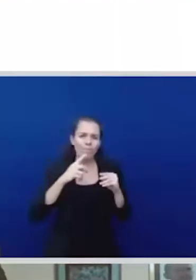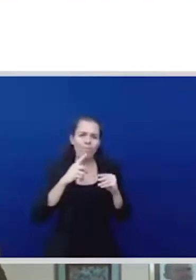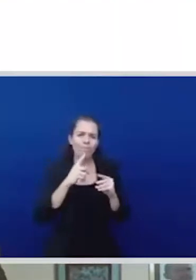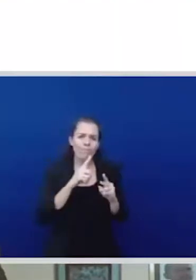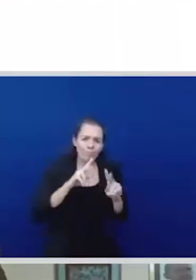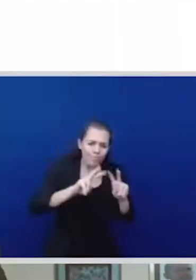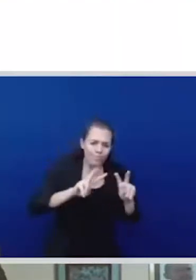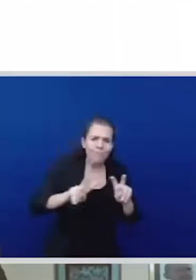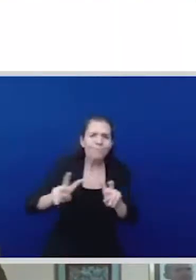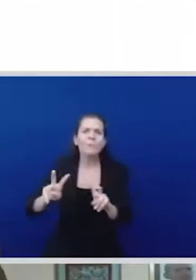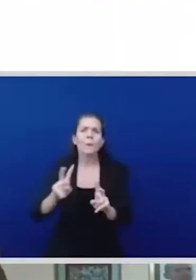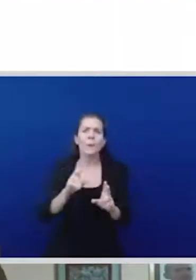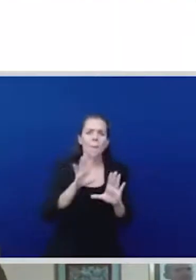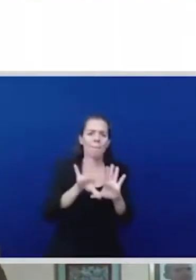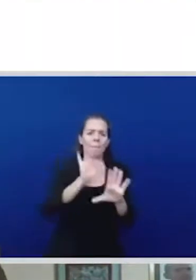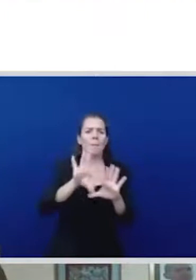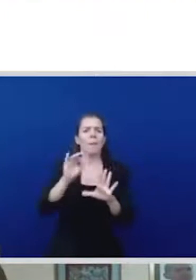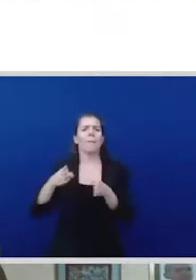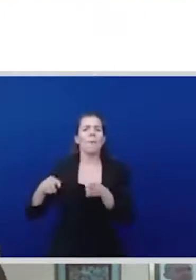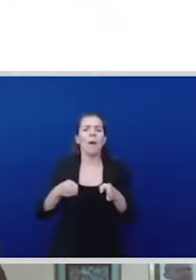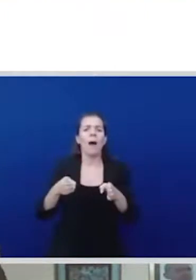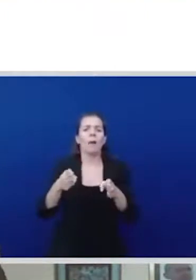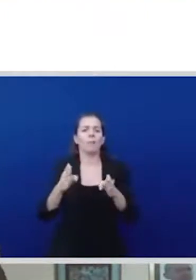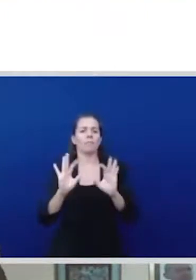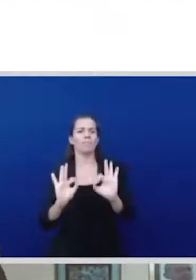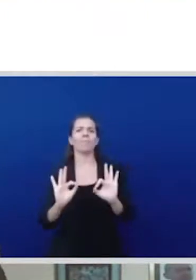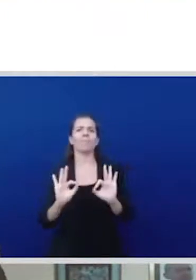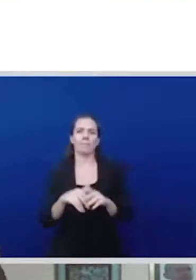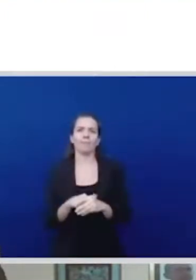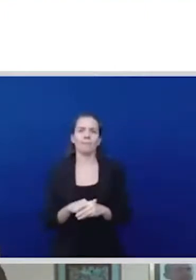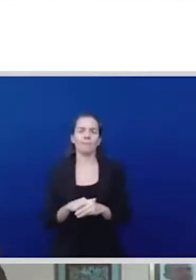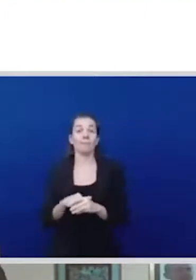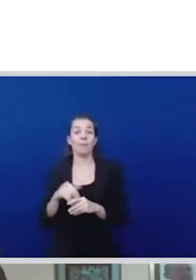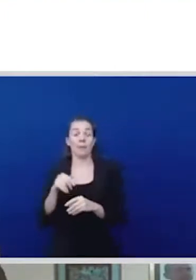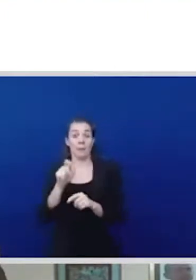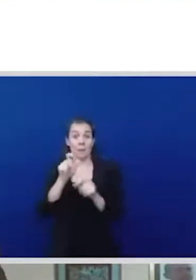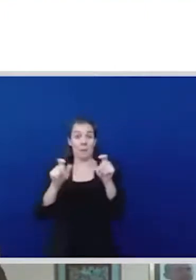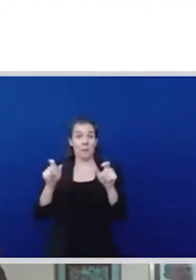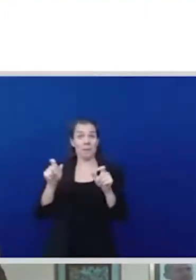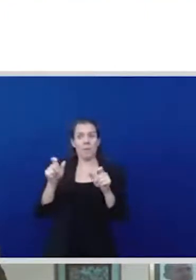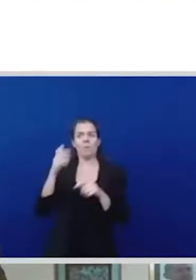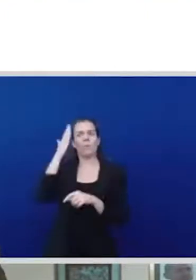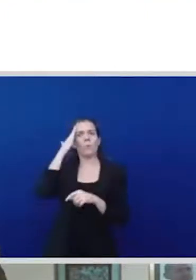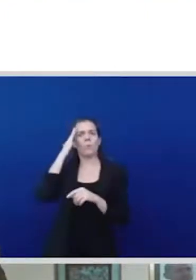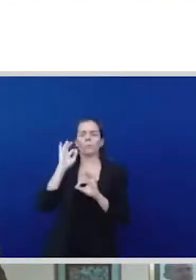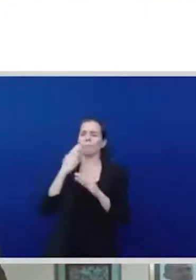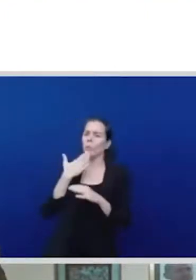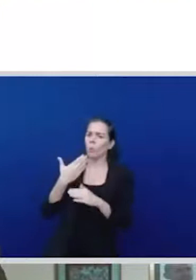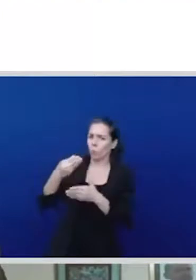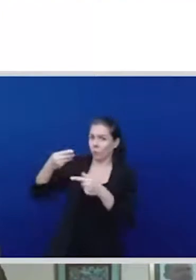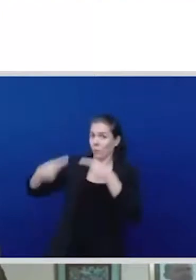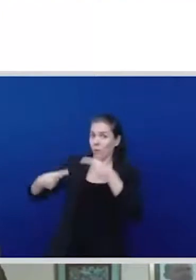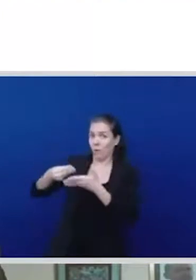looking at grounding the care economy and agreeing to promote